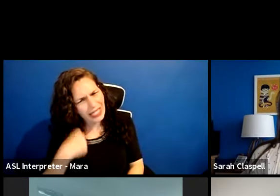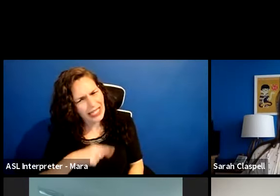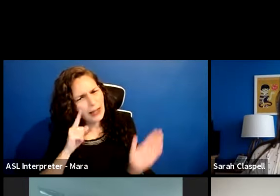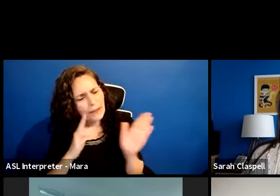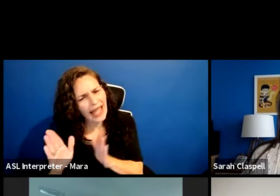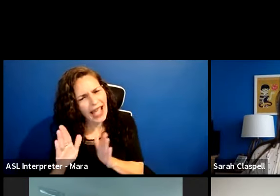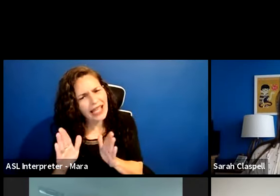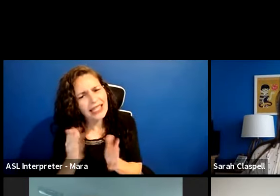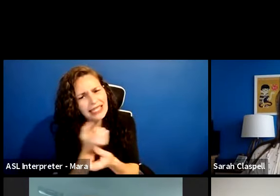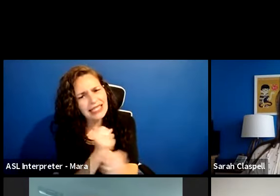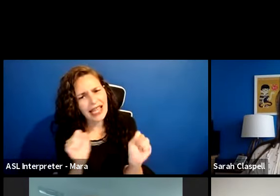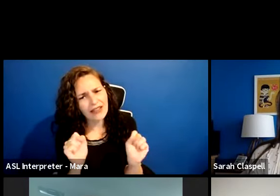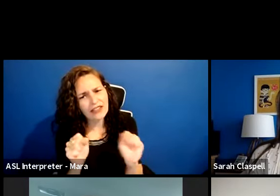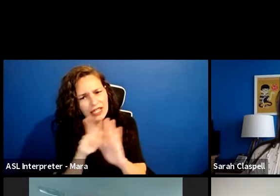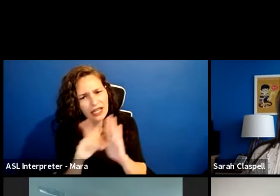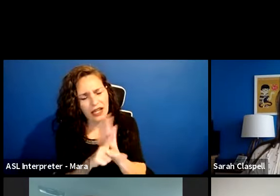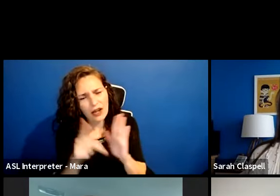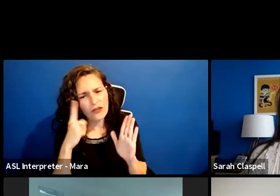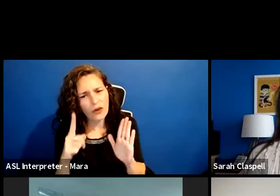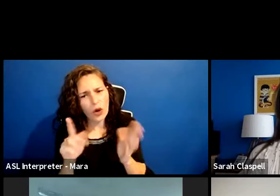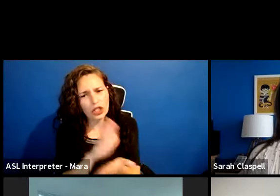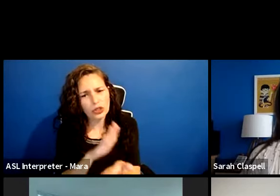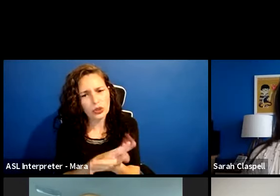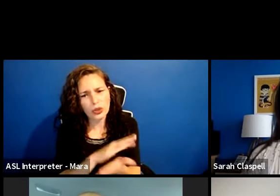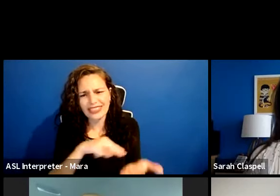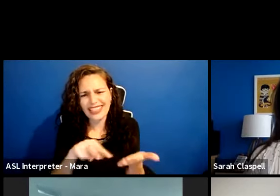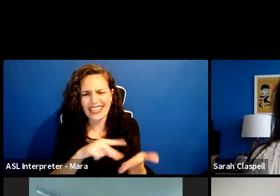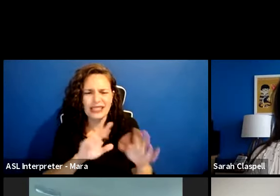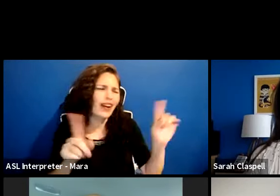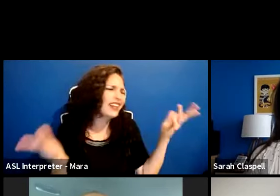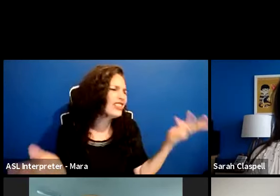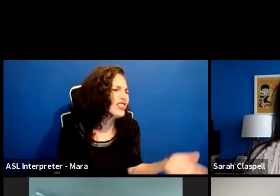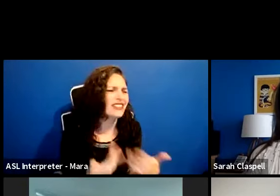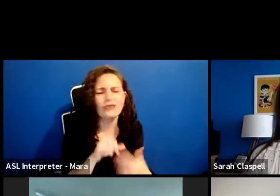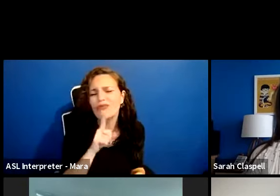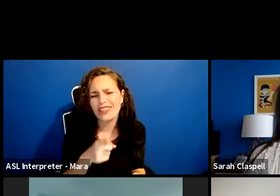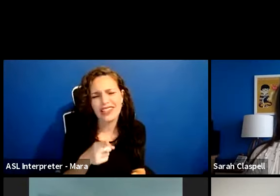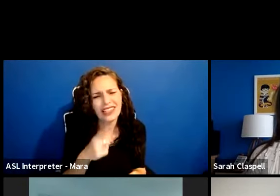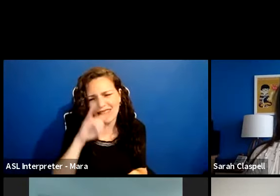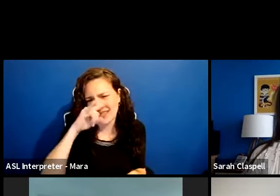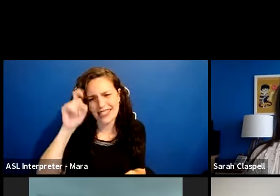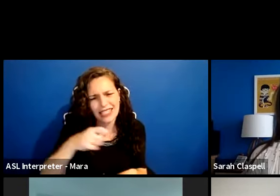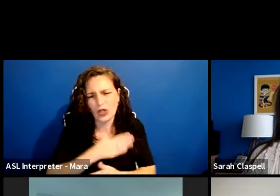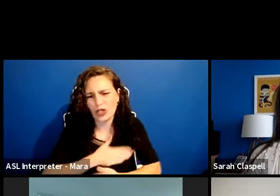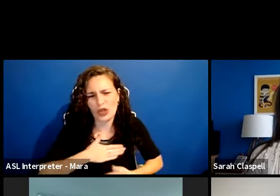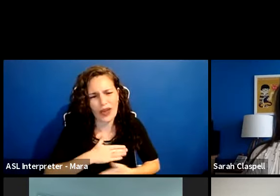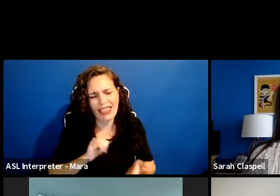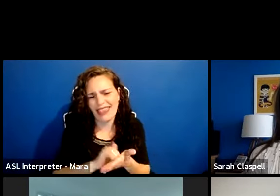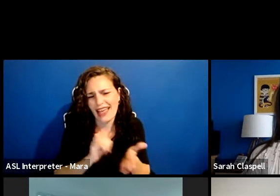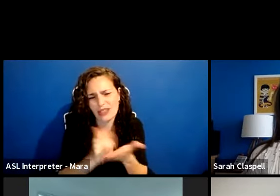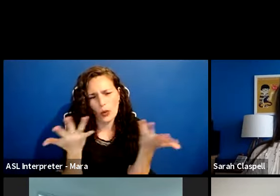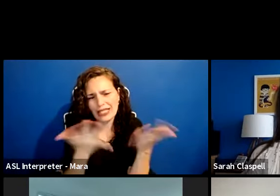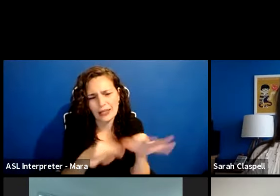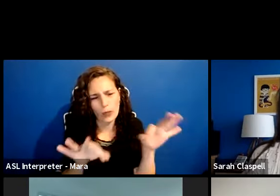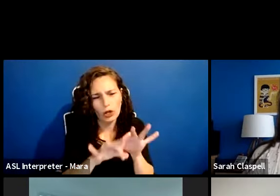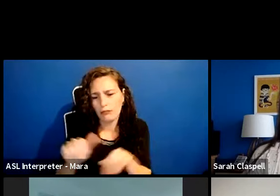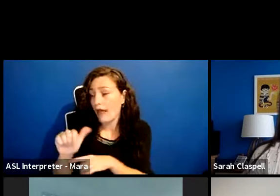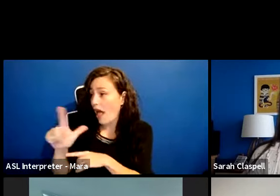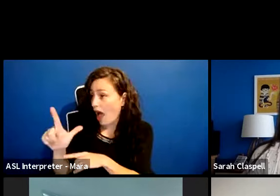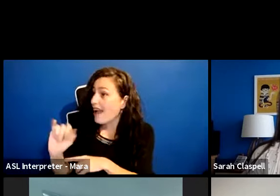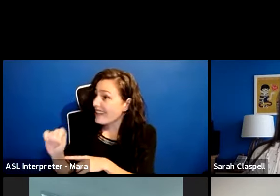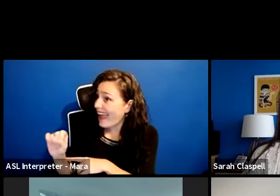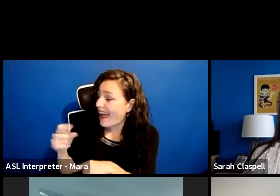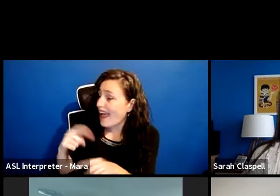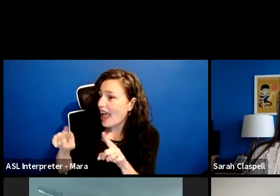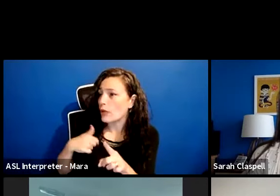think it's just like, you know, just have a good time. Make sure the kids are enjoying it. That's really, that's it. And plus we have a bunch